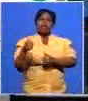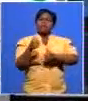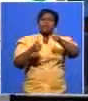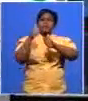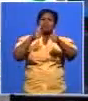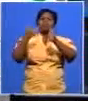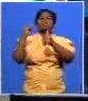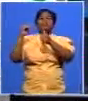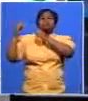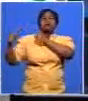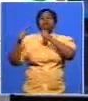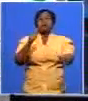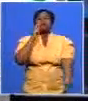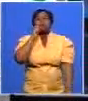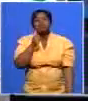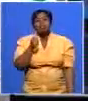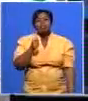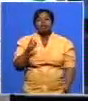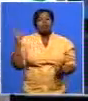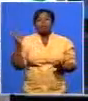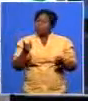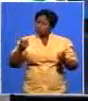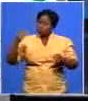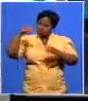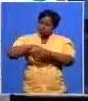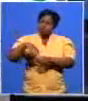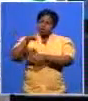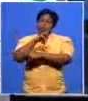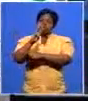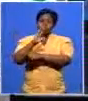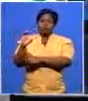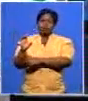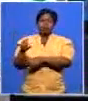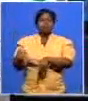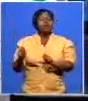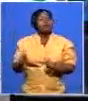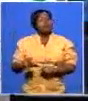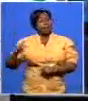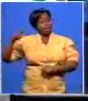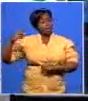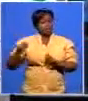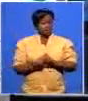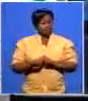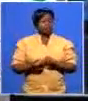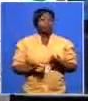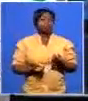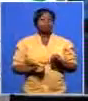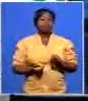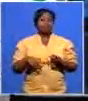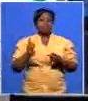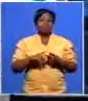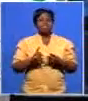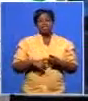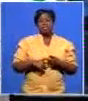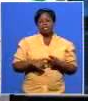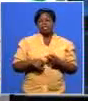anywhere and everywhere including the western cape now and and then the point that again was missed there was that even if you